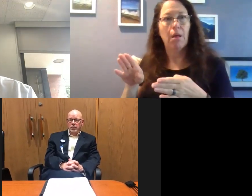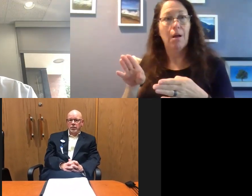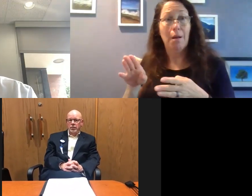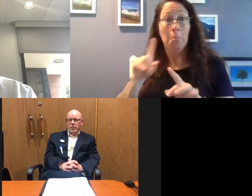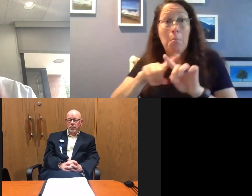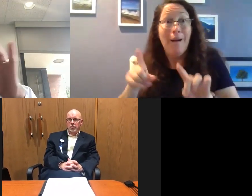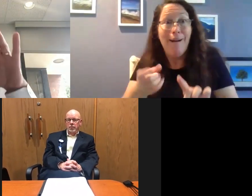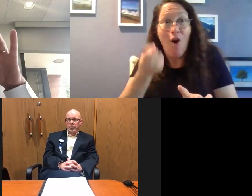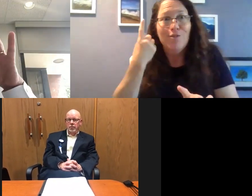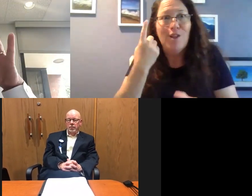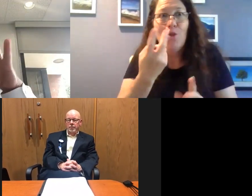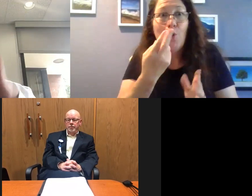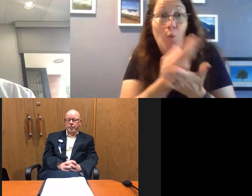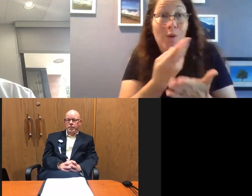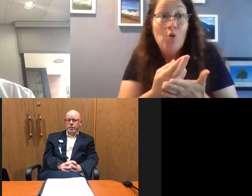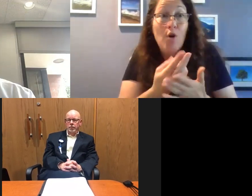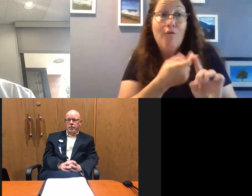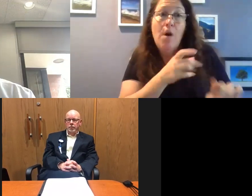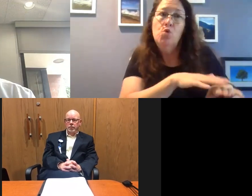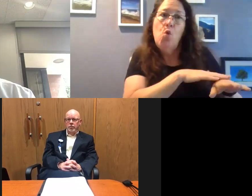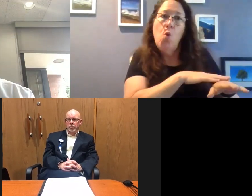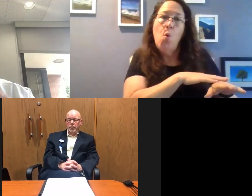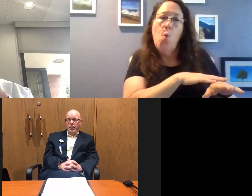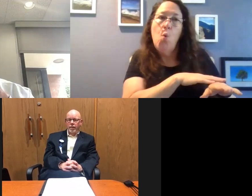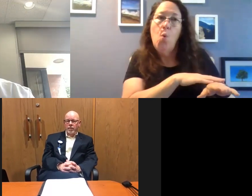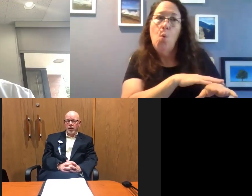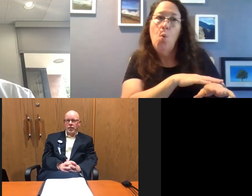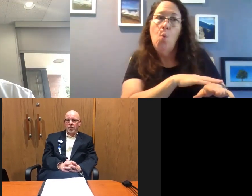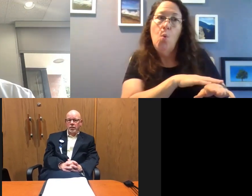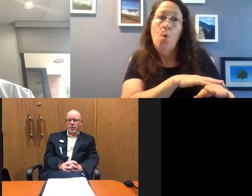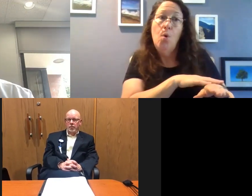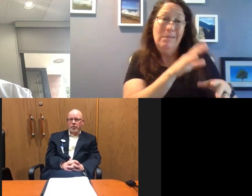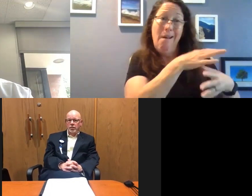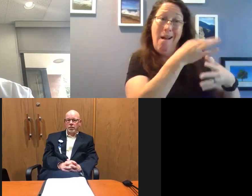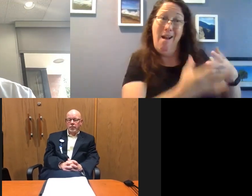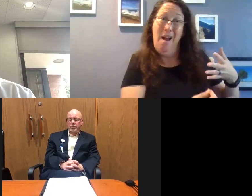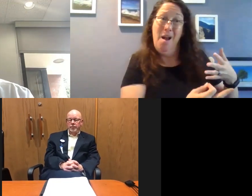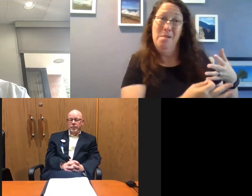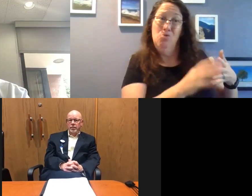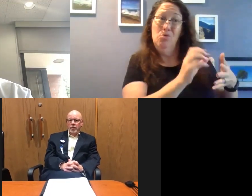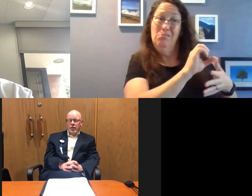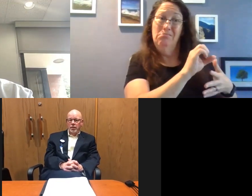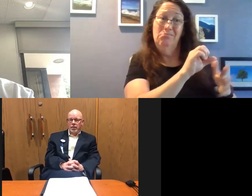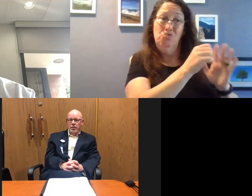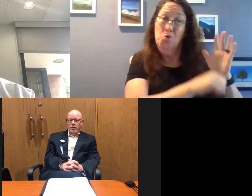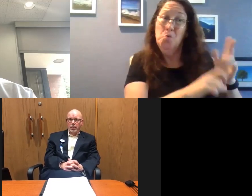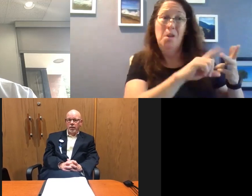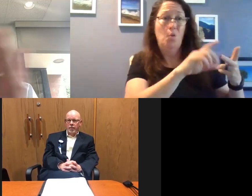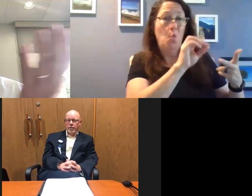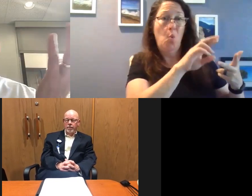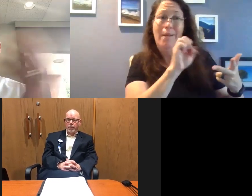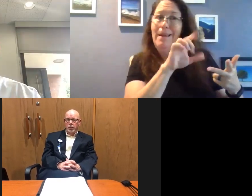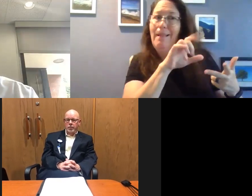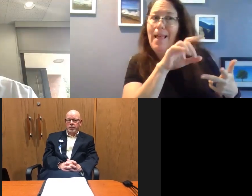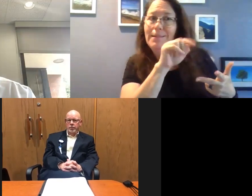resources from slowing down in the elective cases in other areas of the hospital, um,